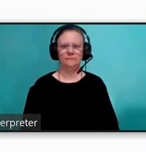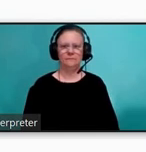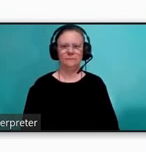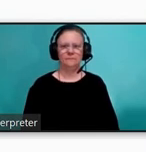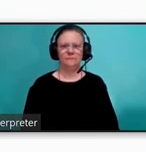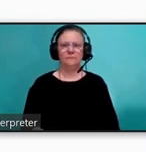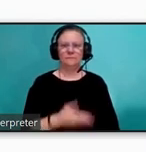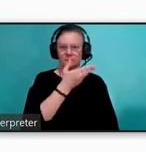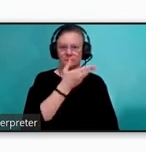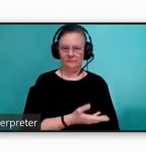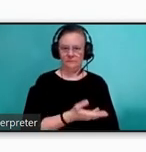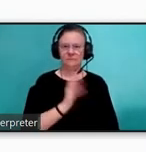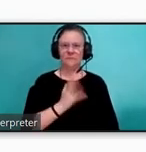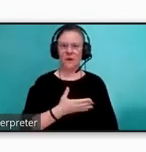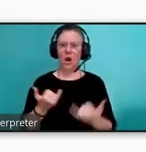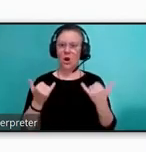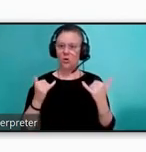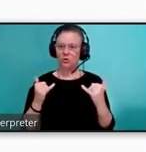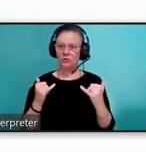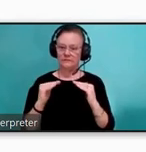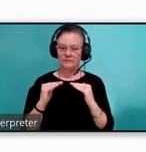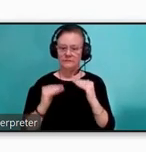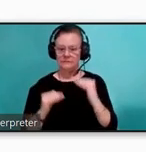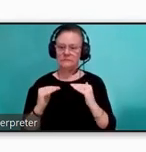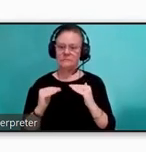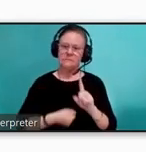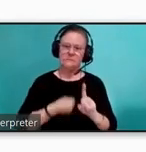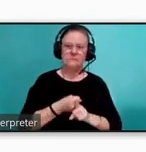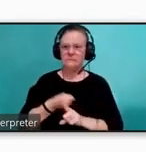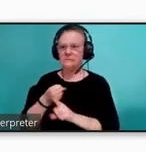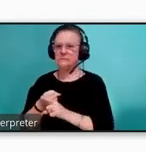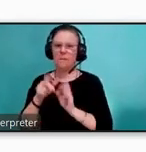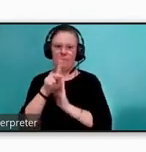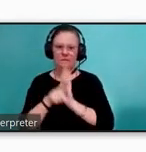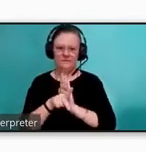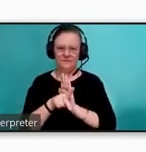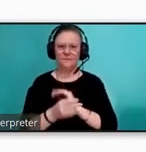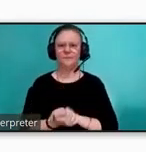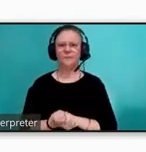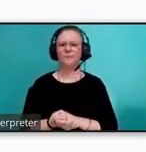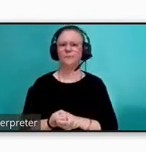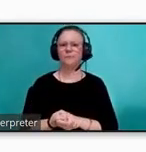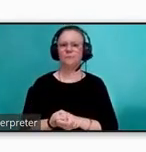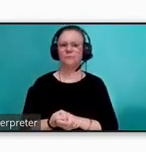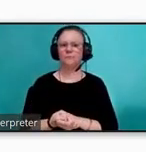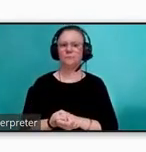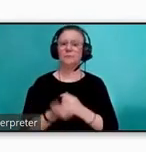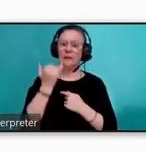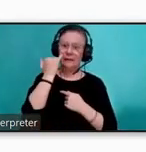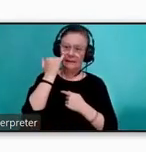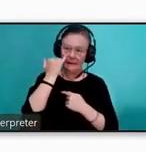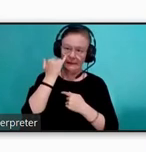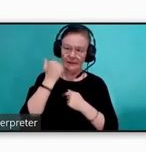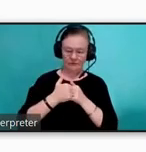Shown here is TARTA's current disparate impact and disproportionate burden policy. Should the impact of any